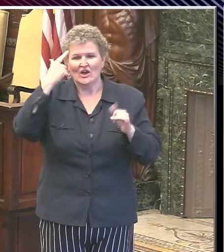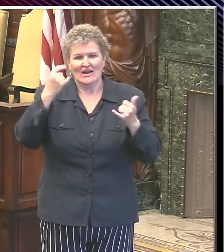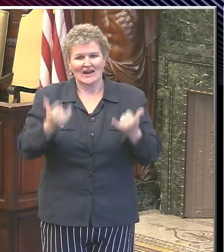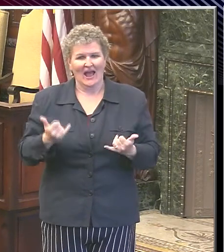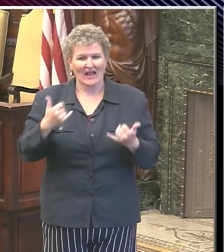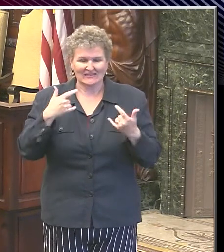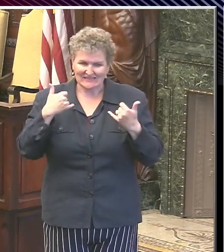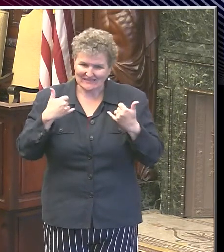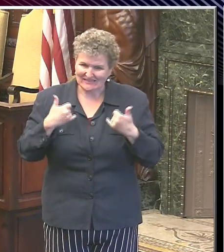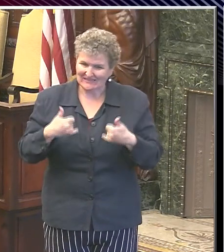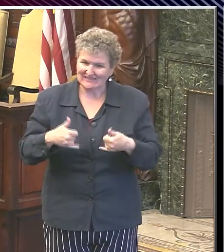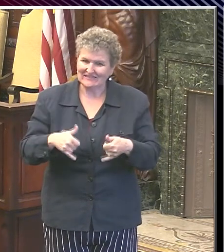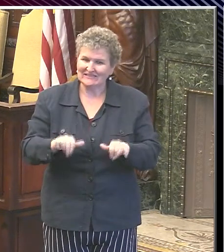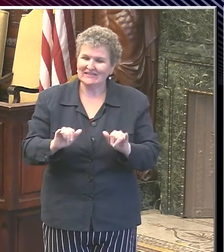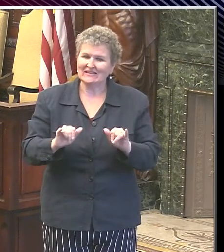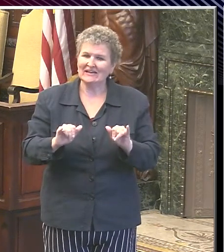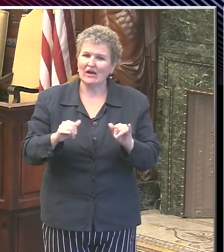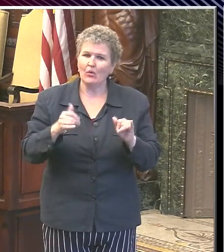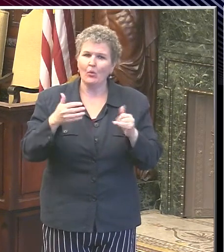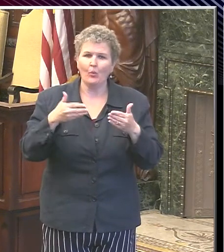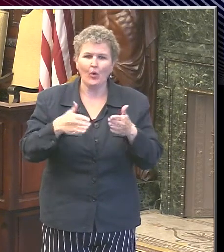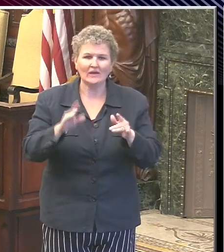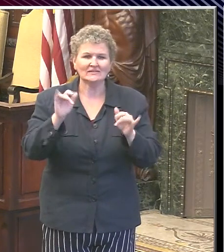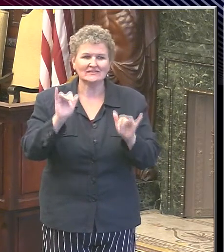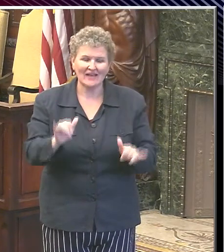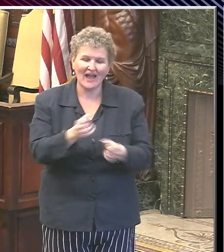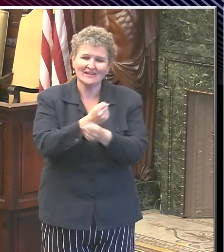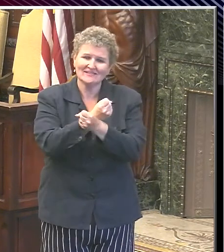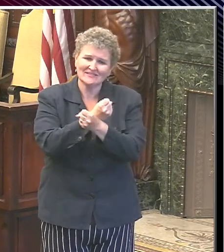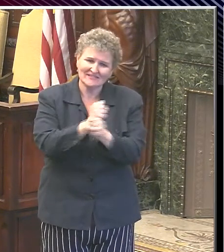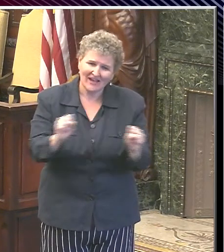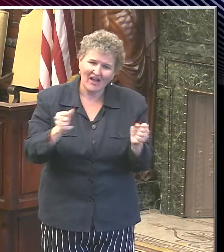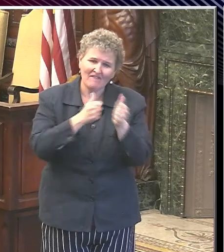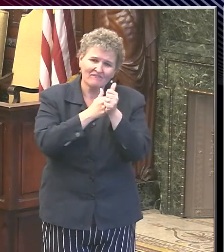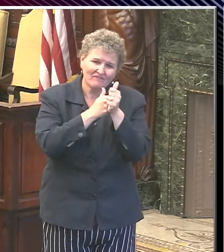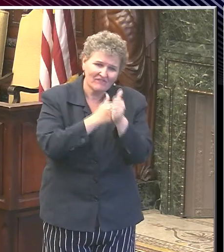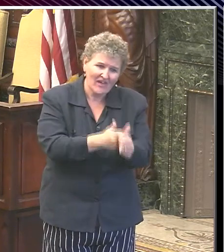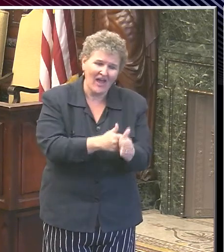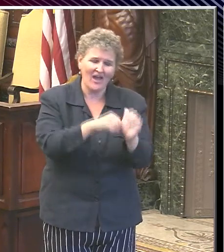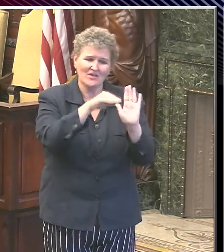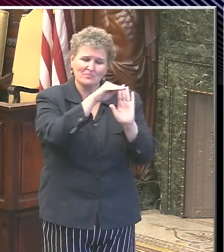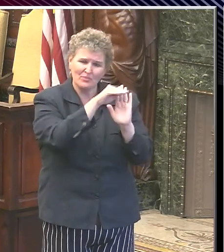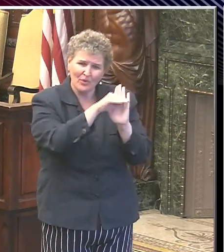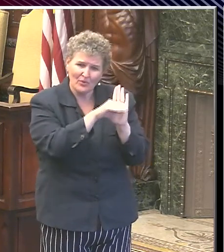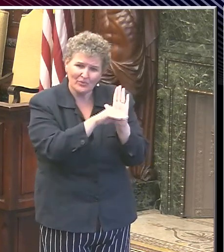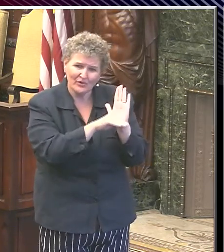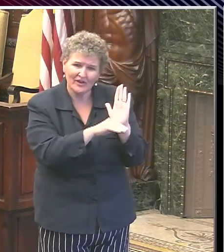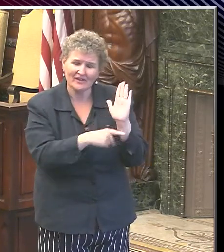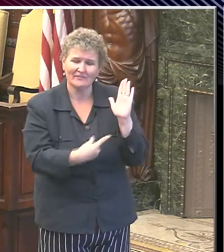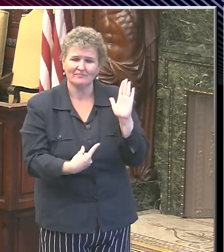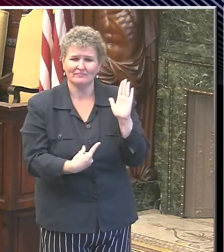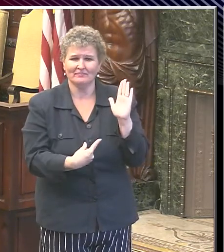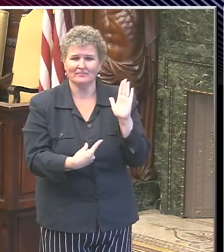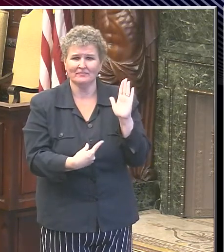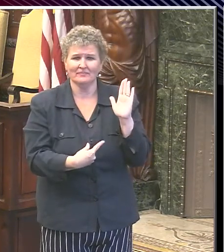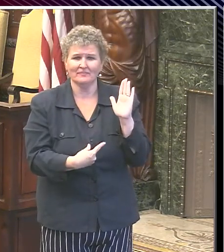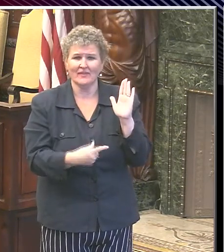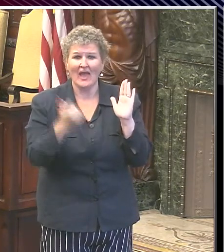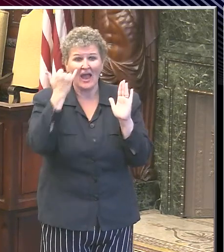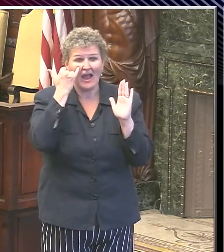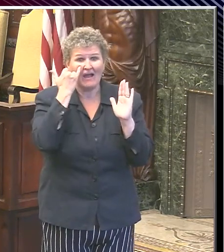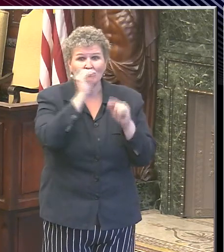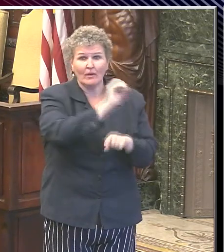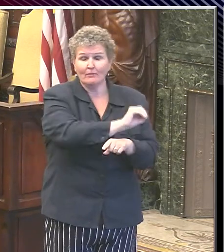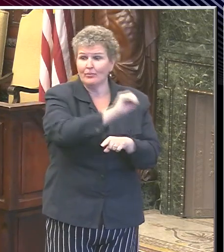are ways that they can do this safely. They need to follow safety standards for whatever positive tests they have there. We can't guarantee that they got it at the